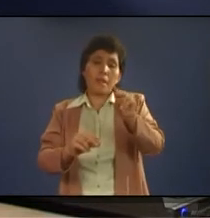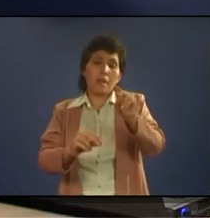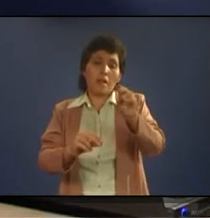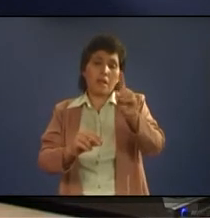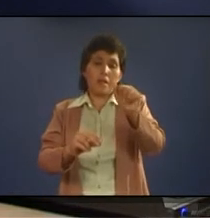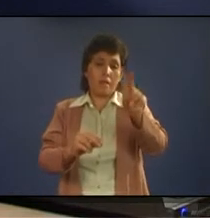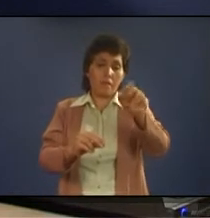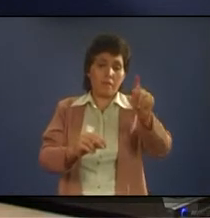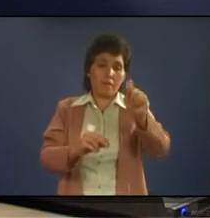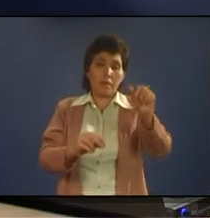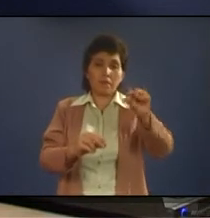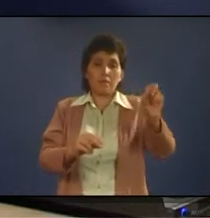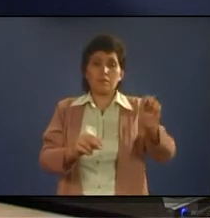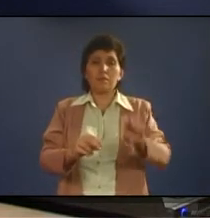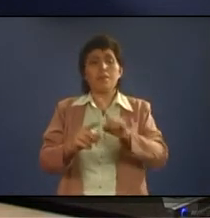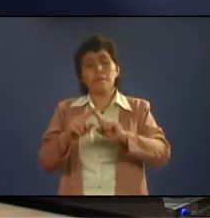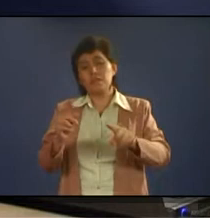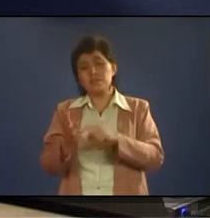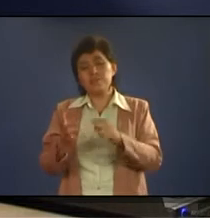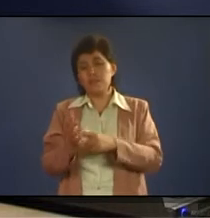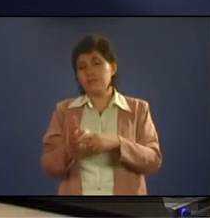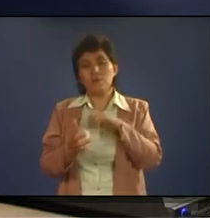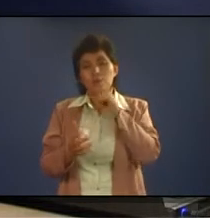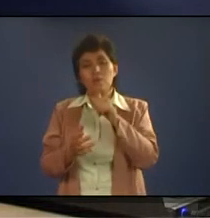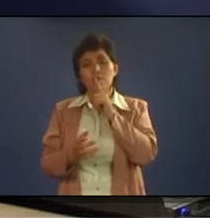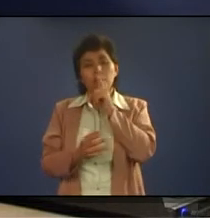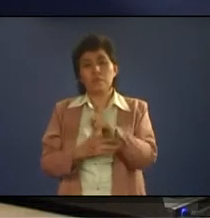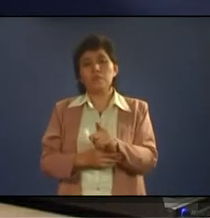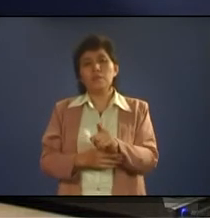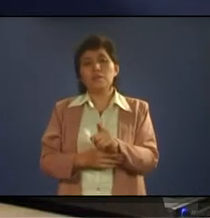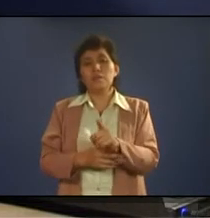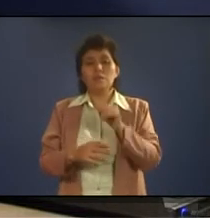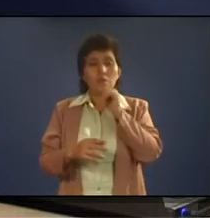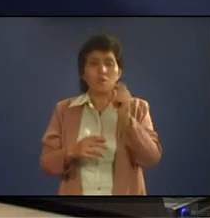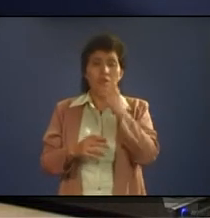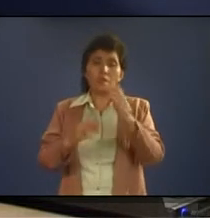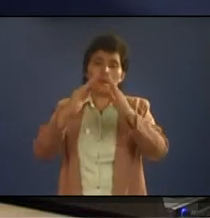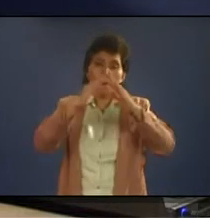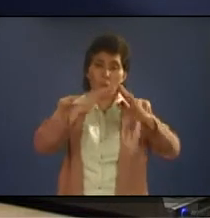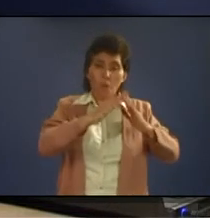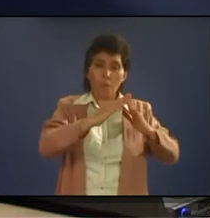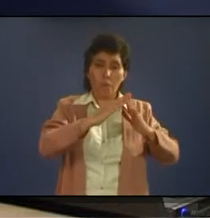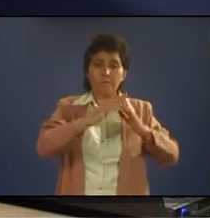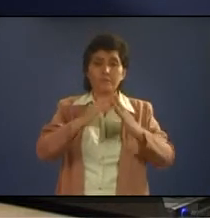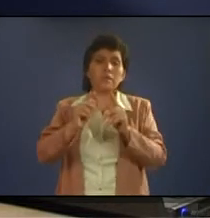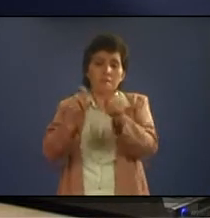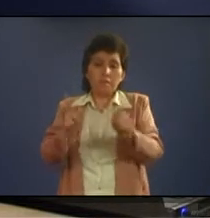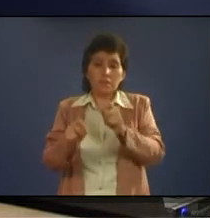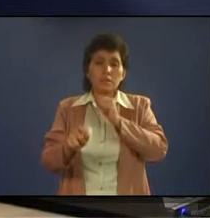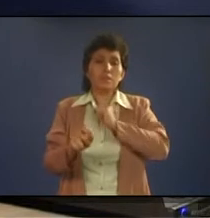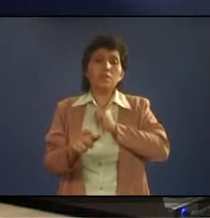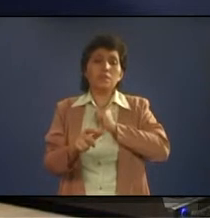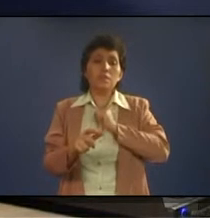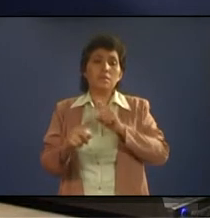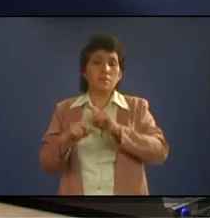importantly, not just the home ground, but also the support of the, I mean, of the team, okay? A huge support